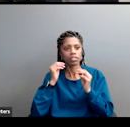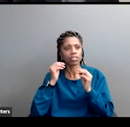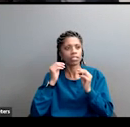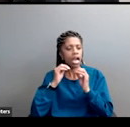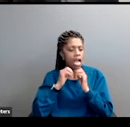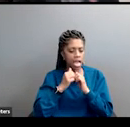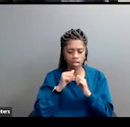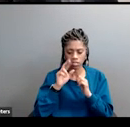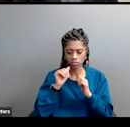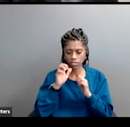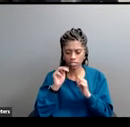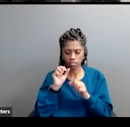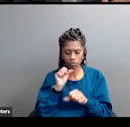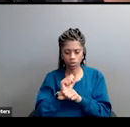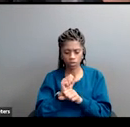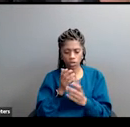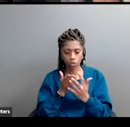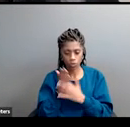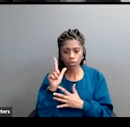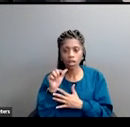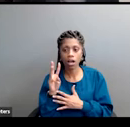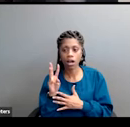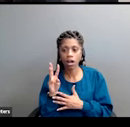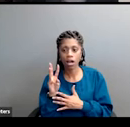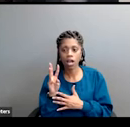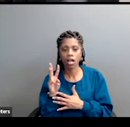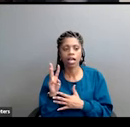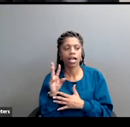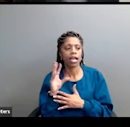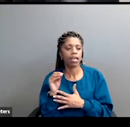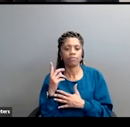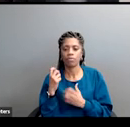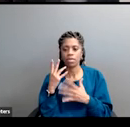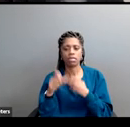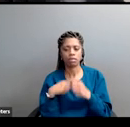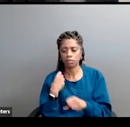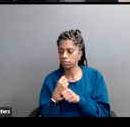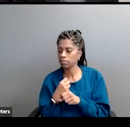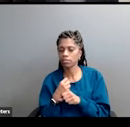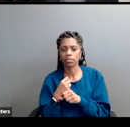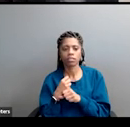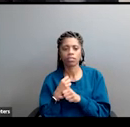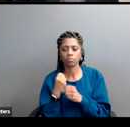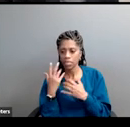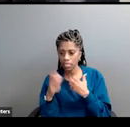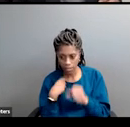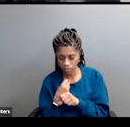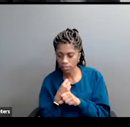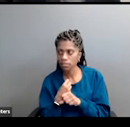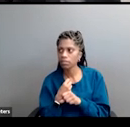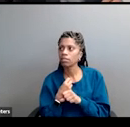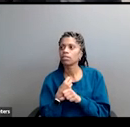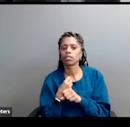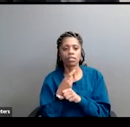through law for decades. And for decades, this was my model. For